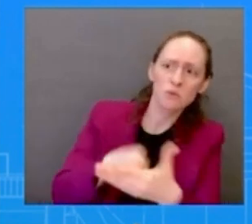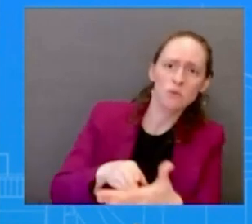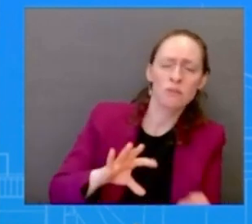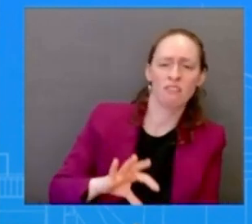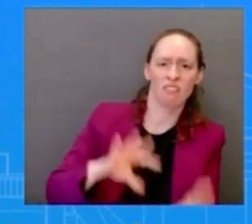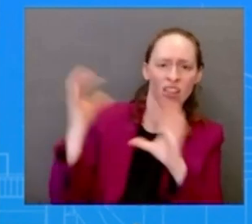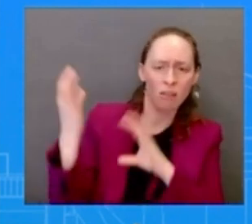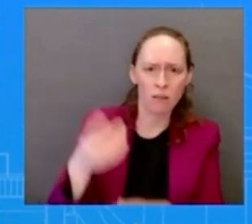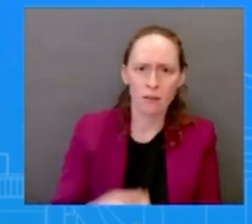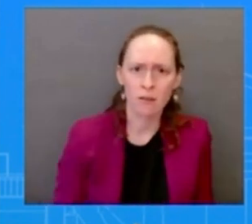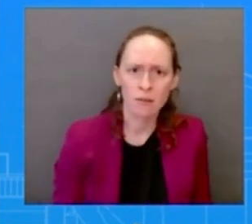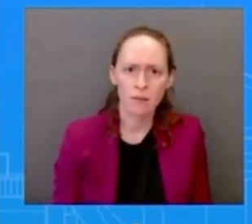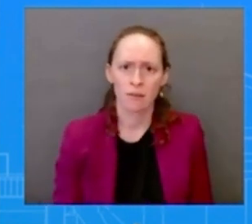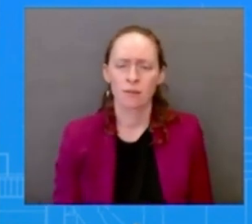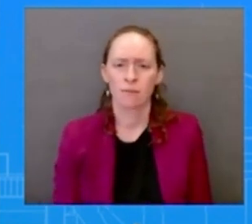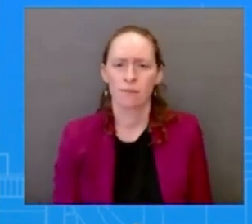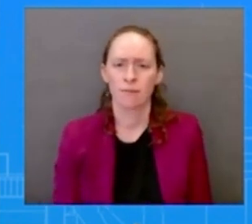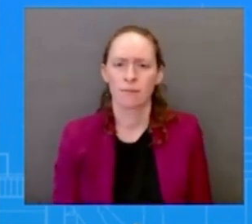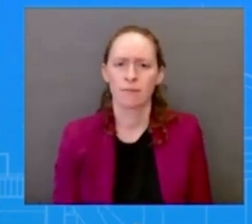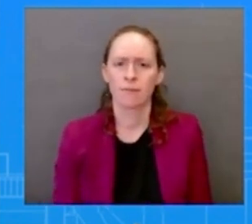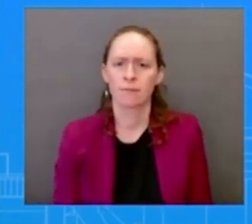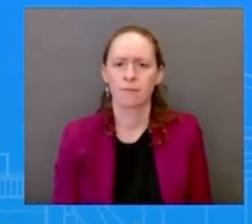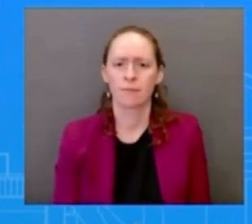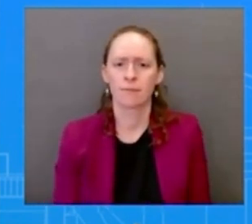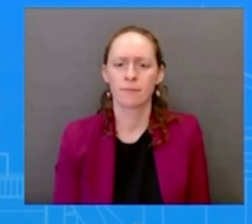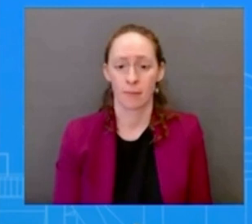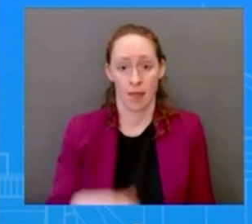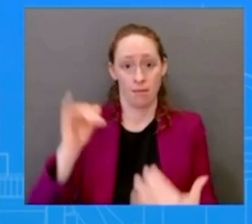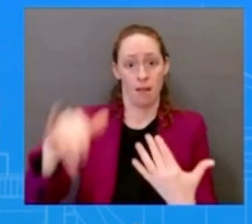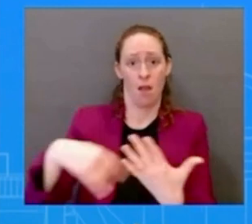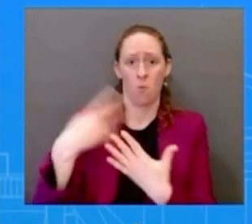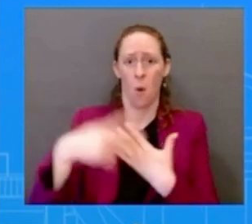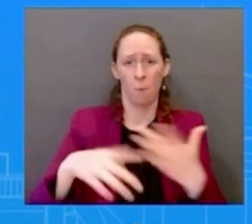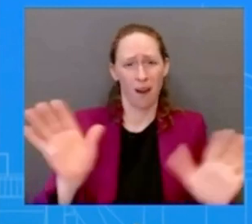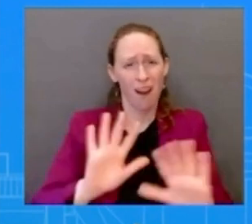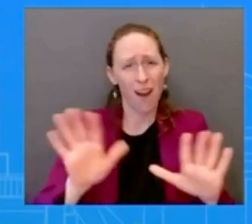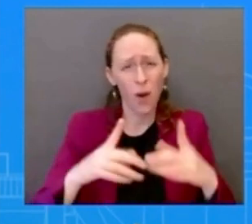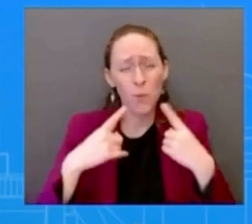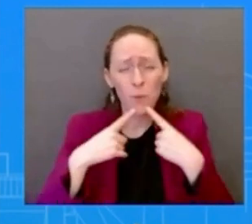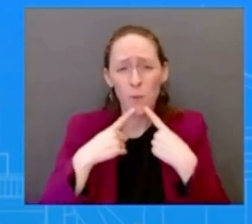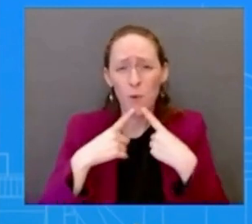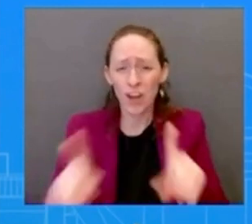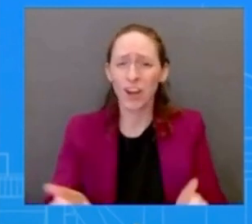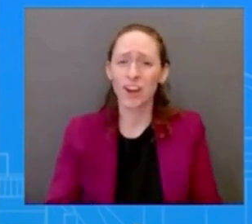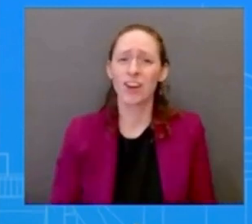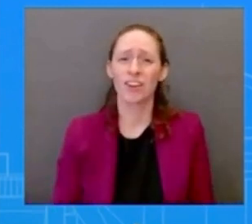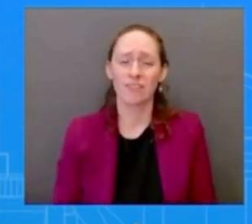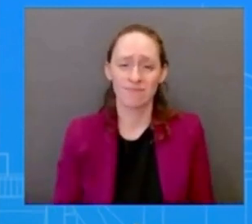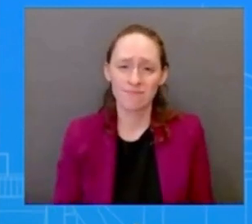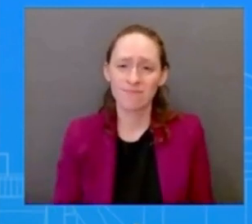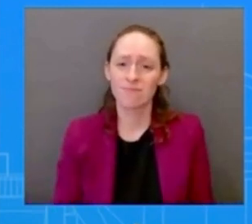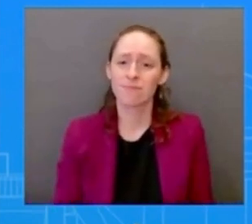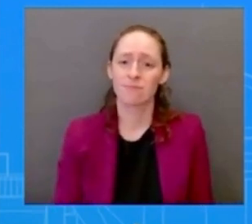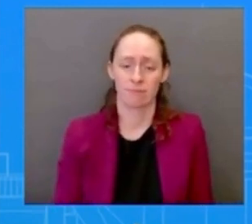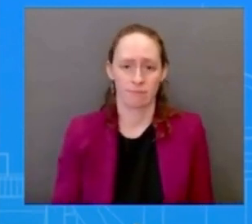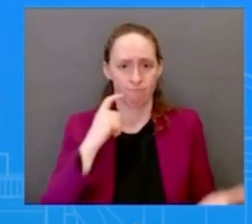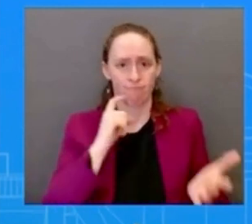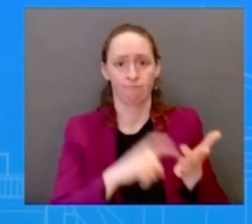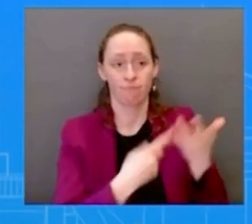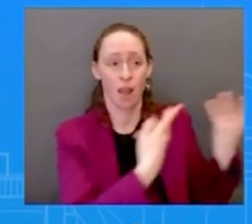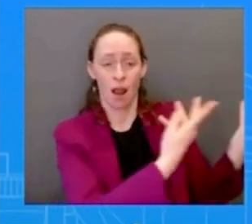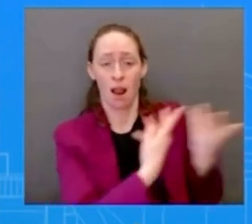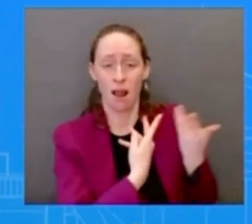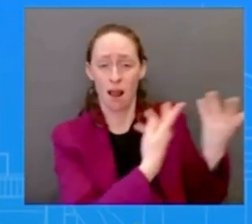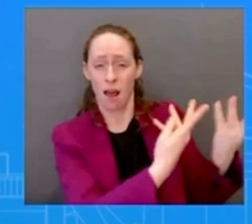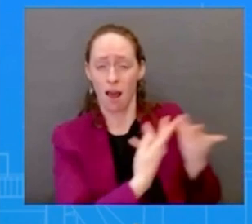it's it's gone down those four countries crossing over uh coming coming to the border has gone down by more than 95 percent uh and so